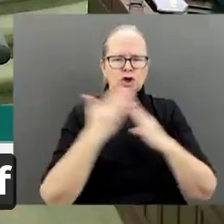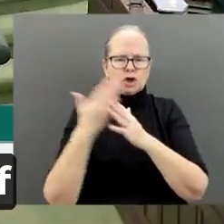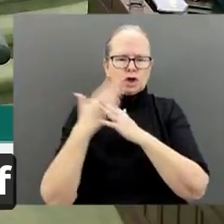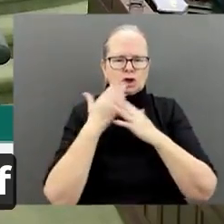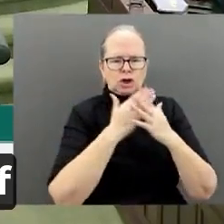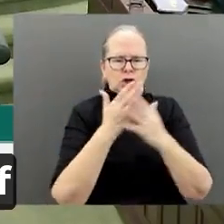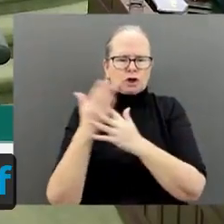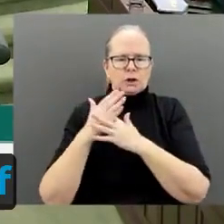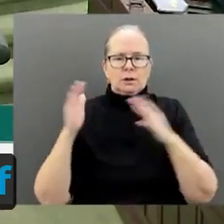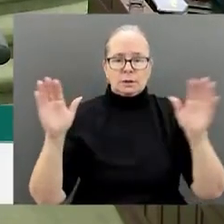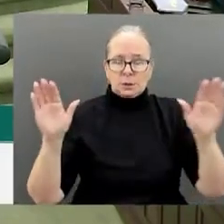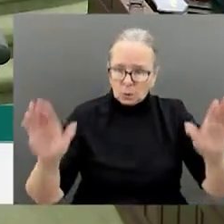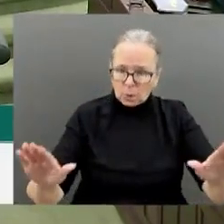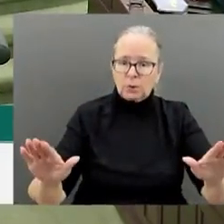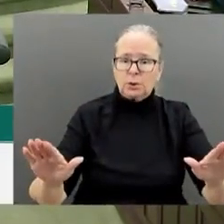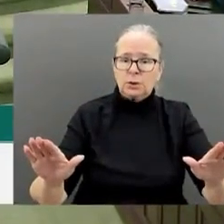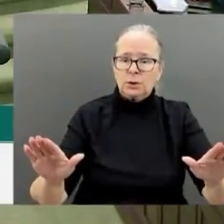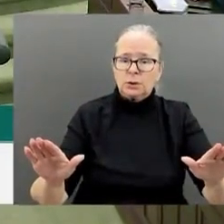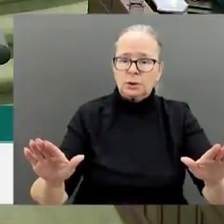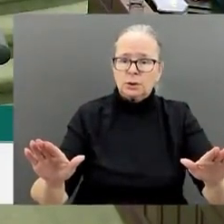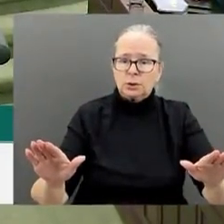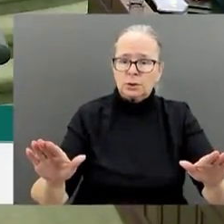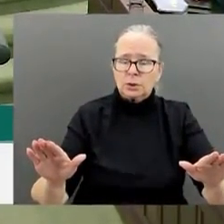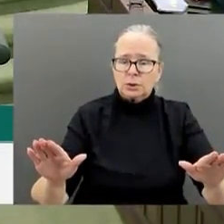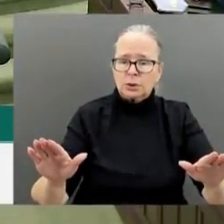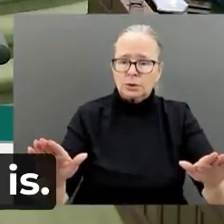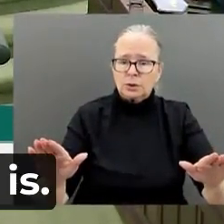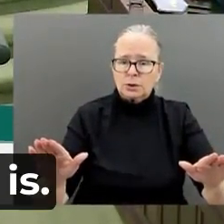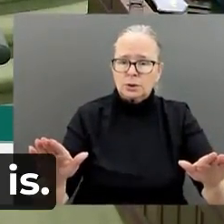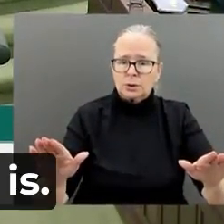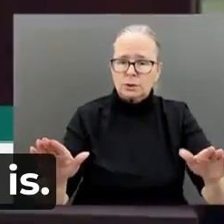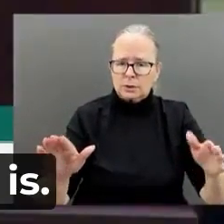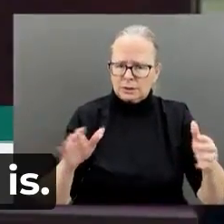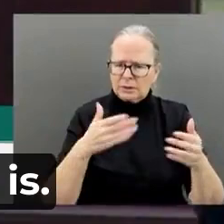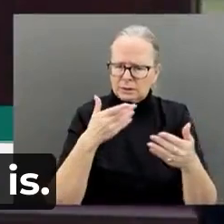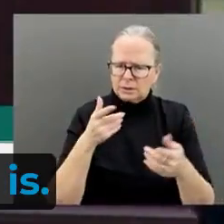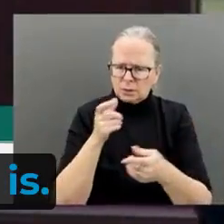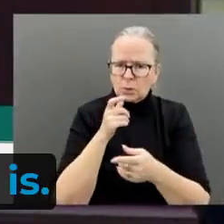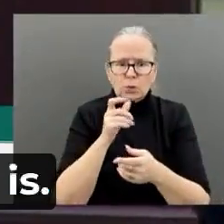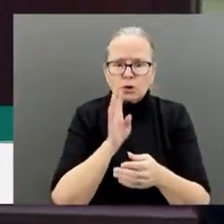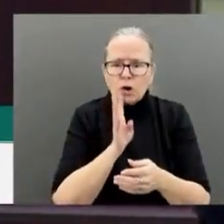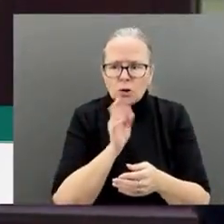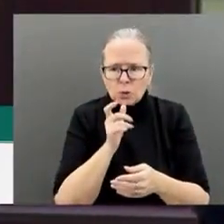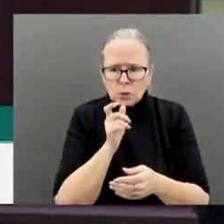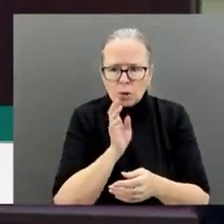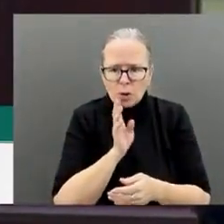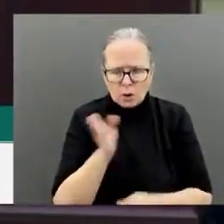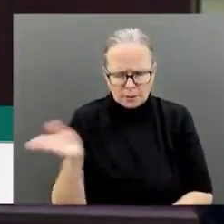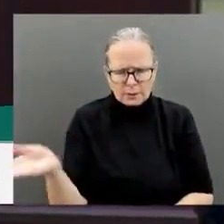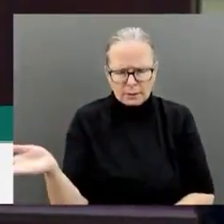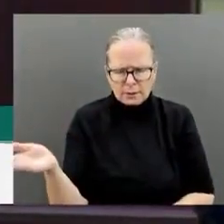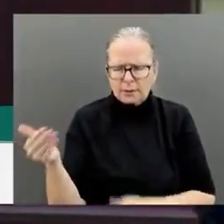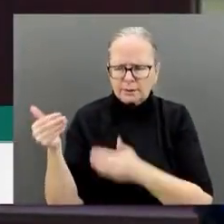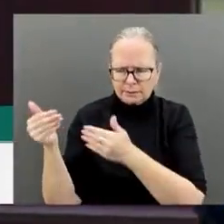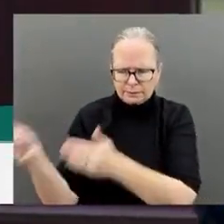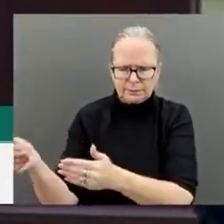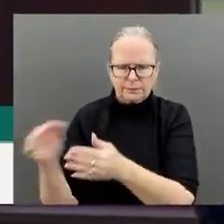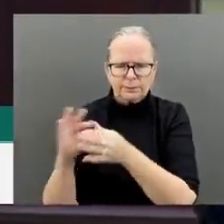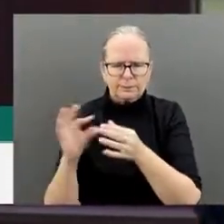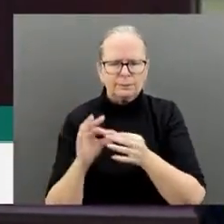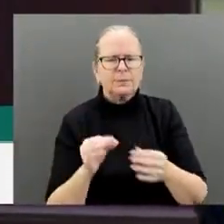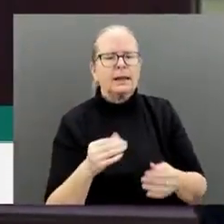The Honourable Minister of Infrastructure is the one with the call. I know how contentious this is. And finally, construction.